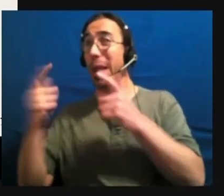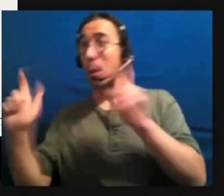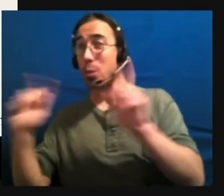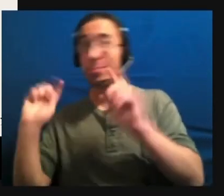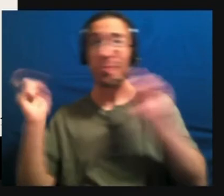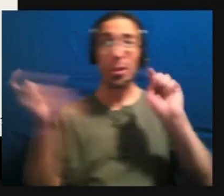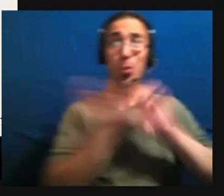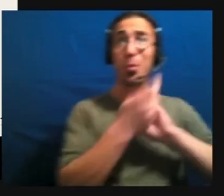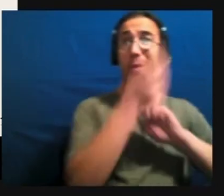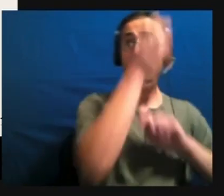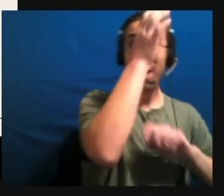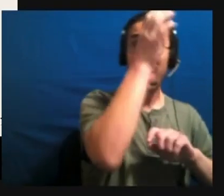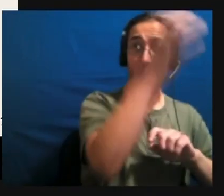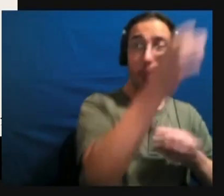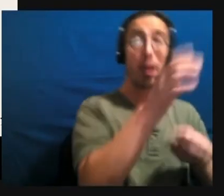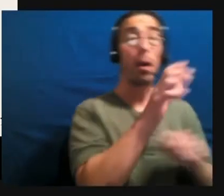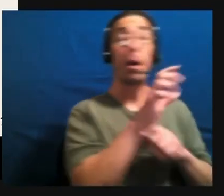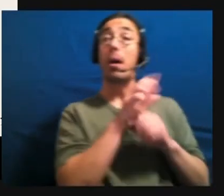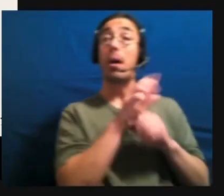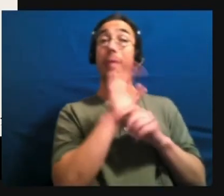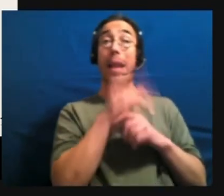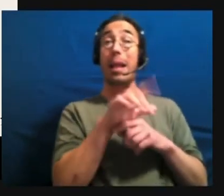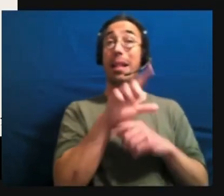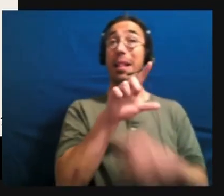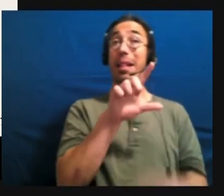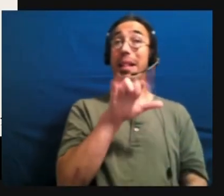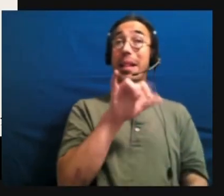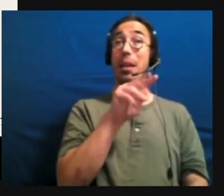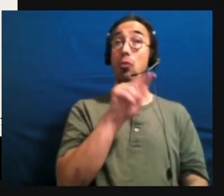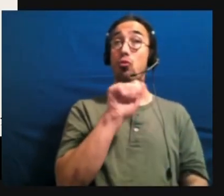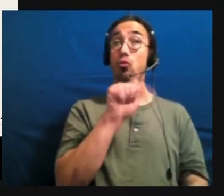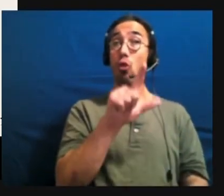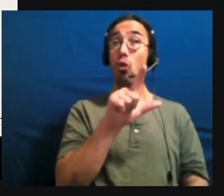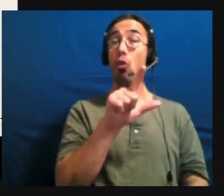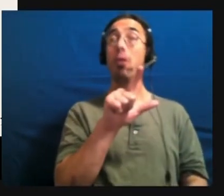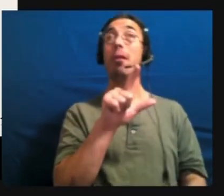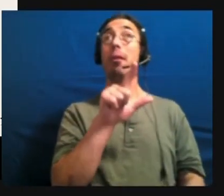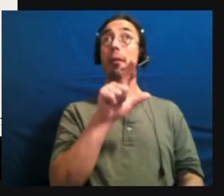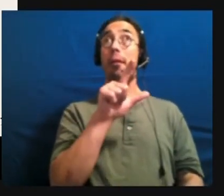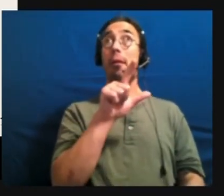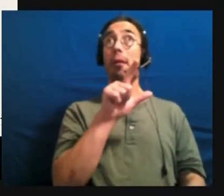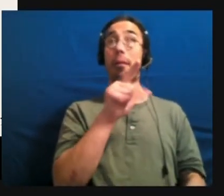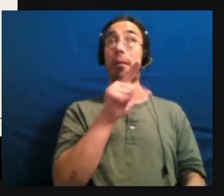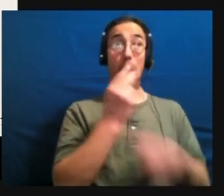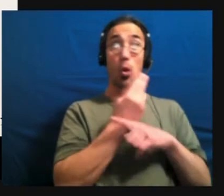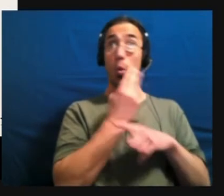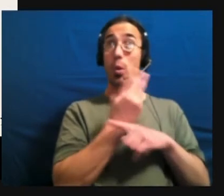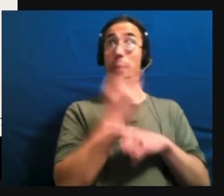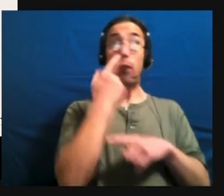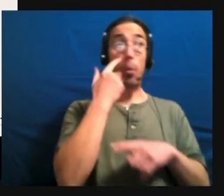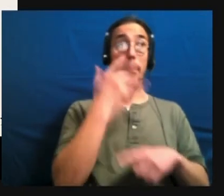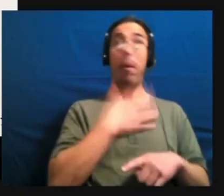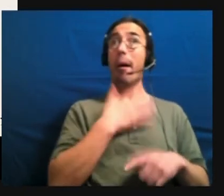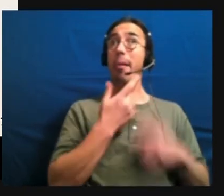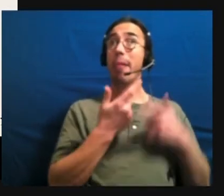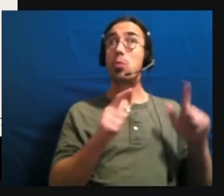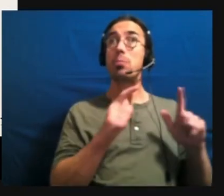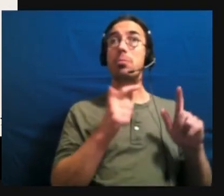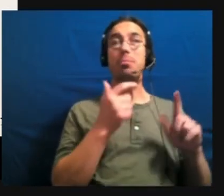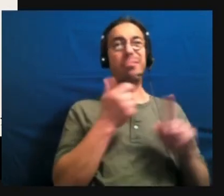the, the literalness that I use, um, in my language is a, um, um,